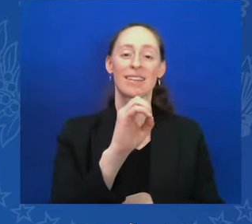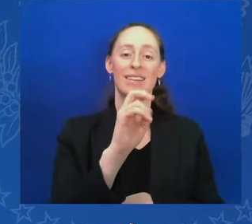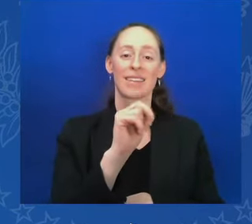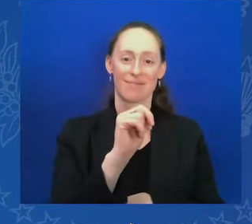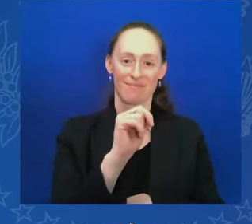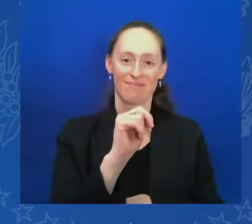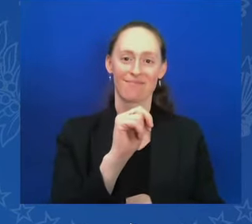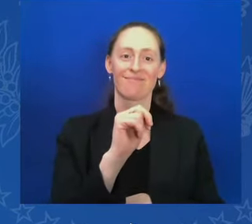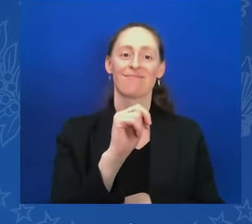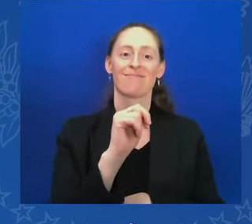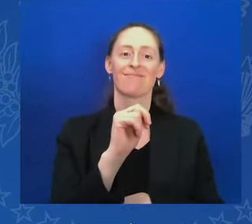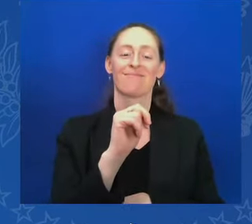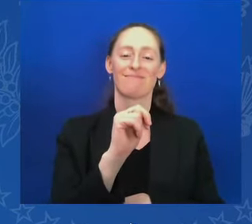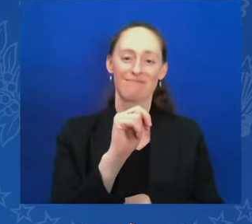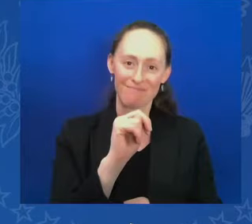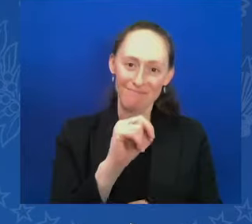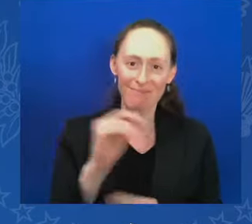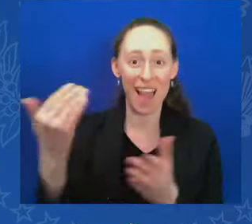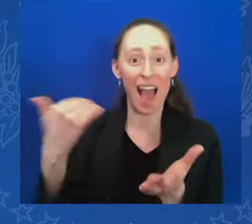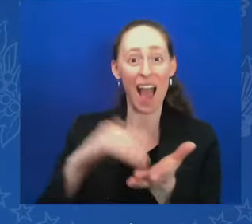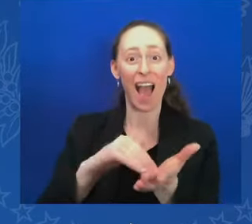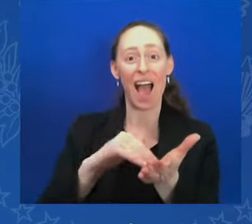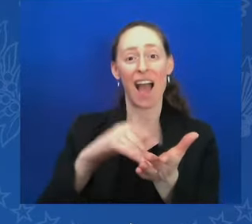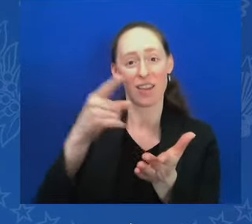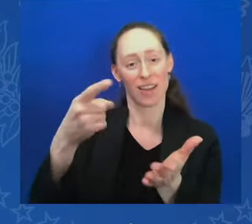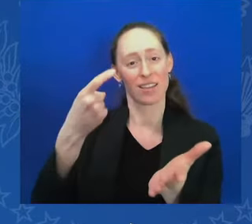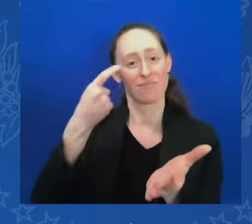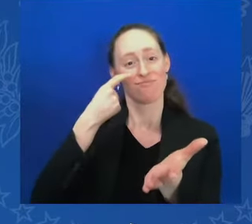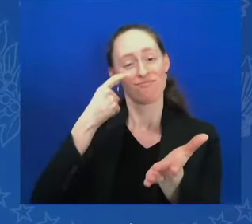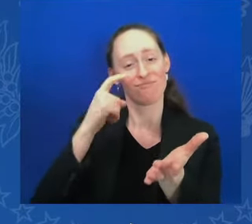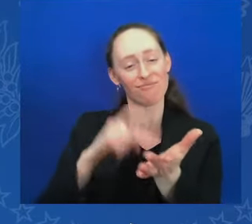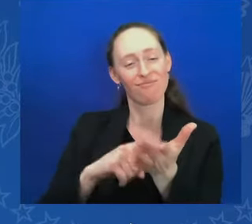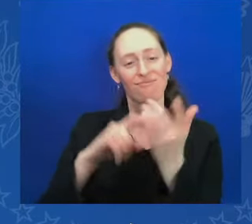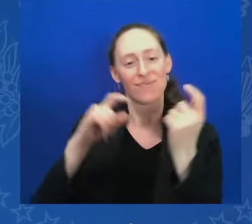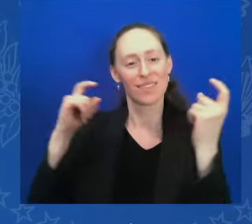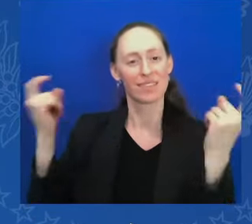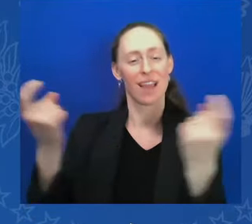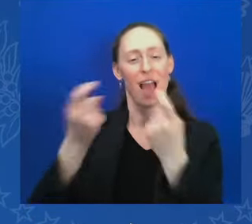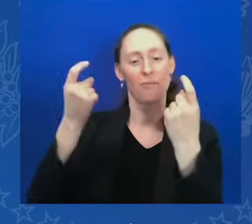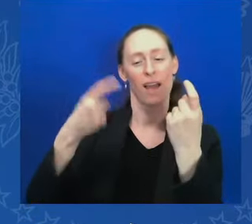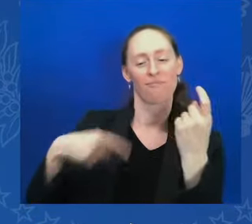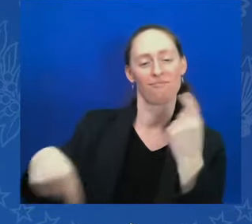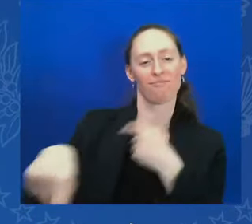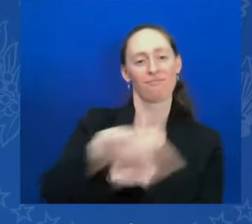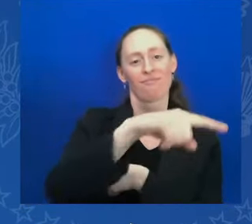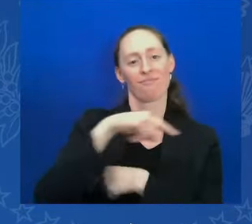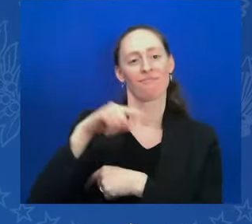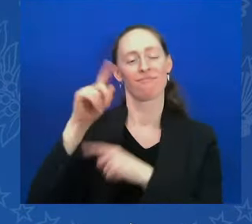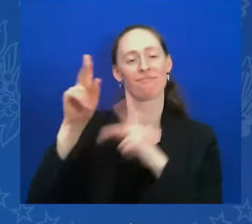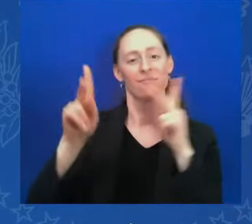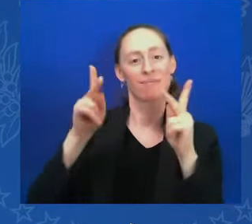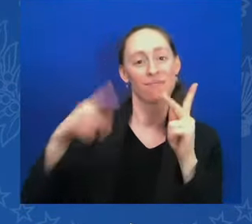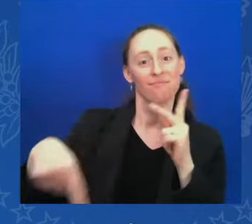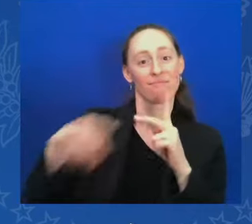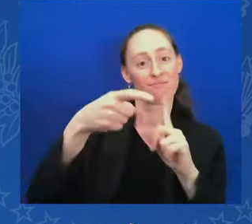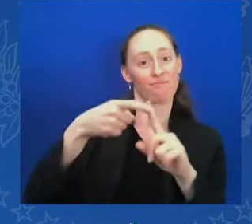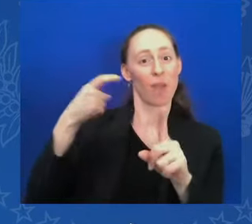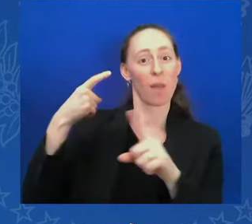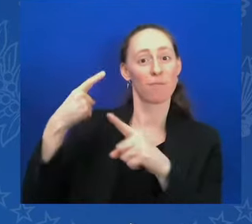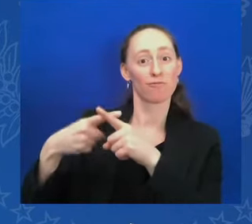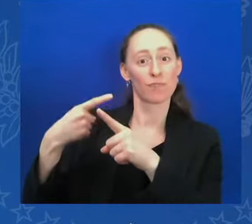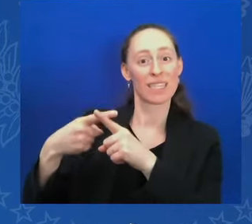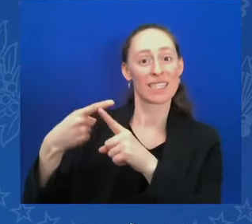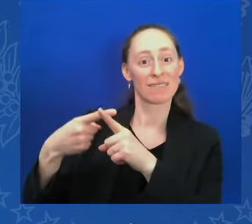American people, the people of America, in this most extraordinary way,